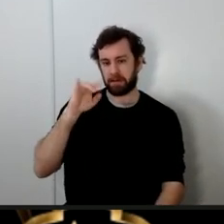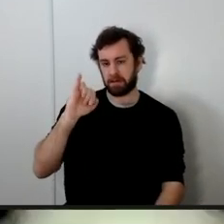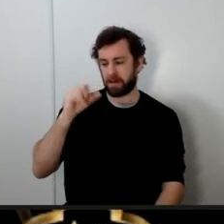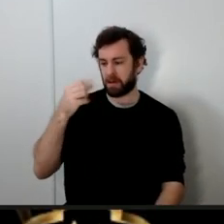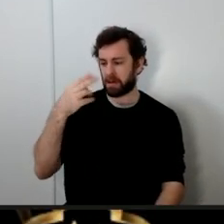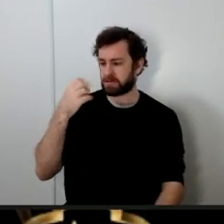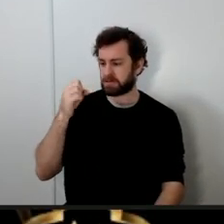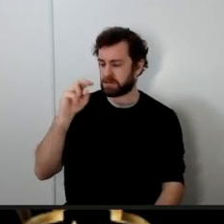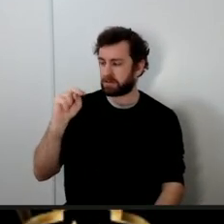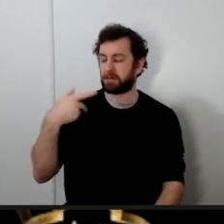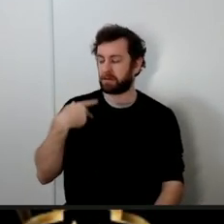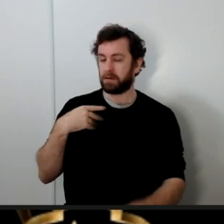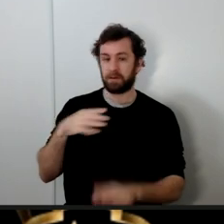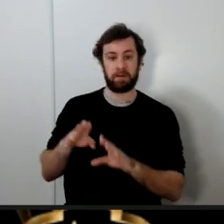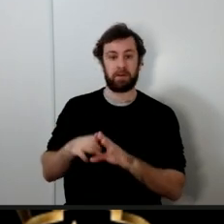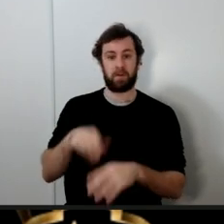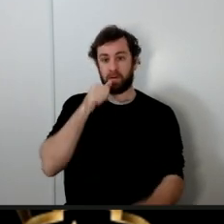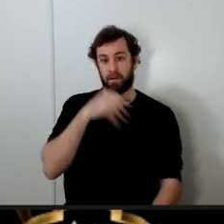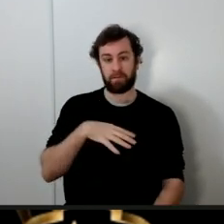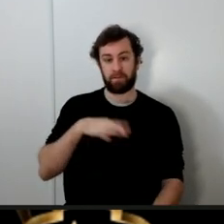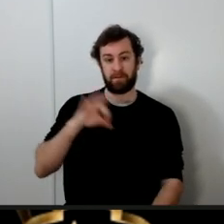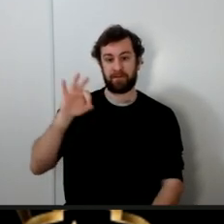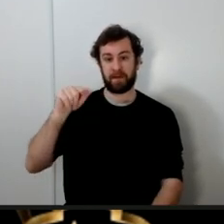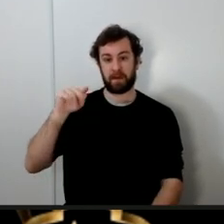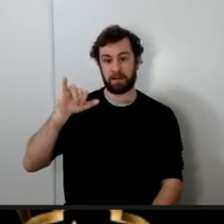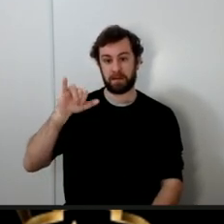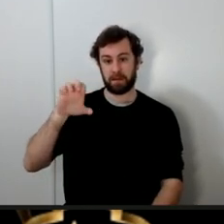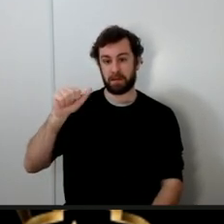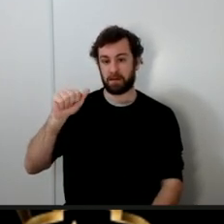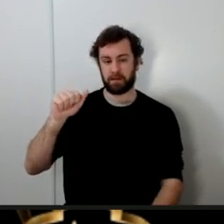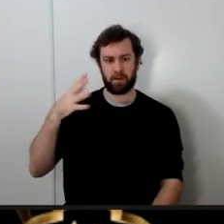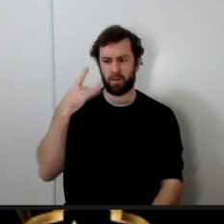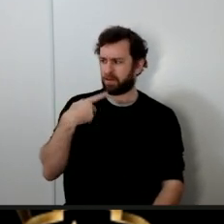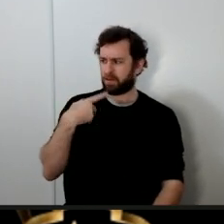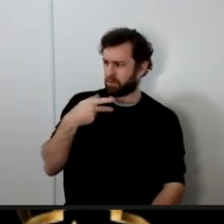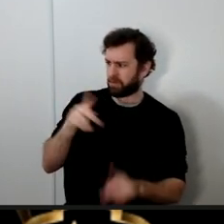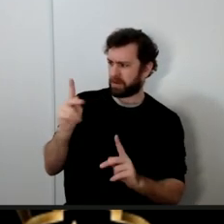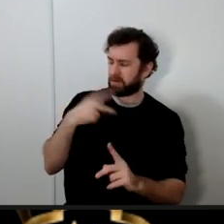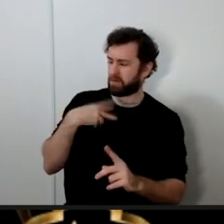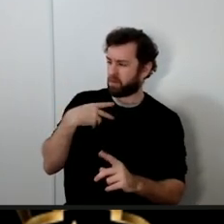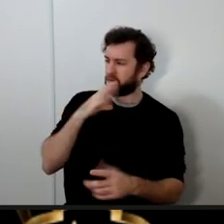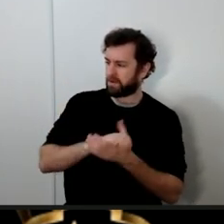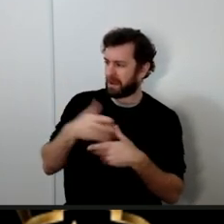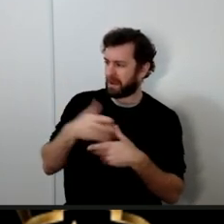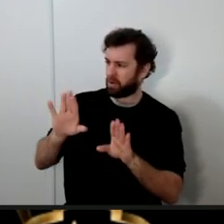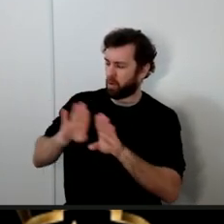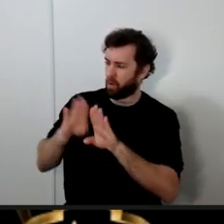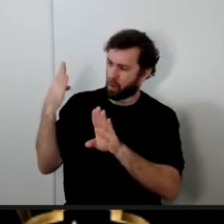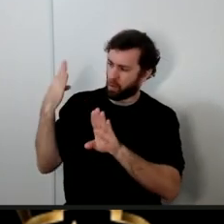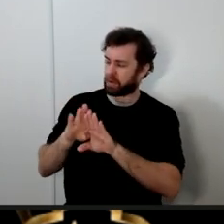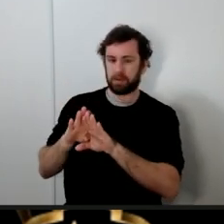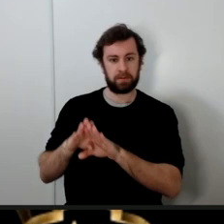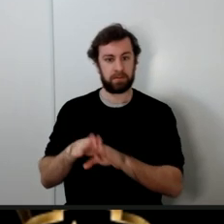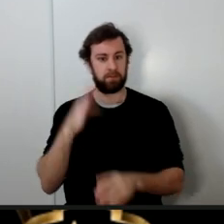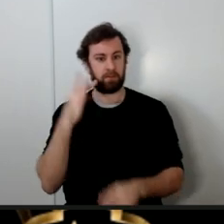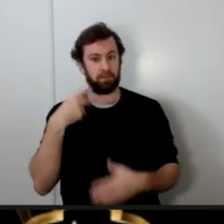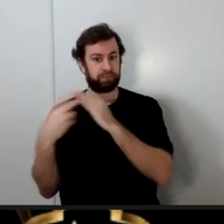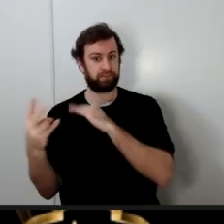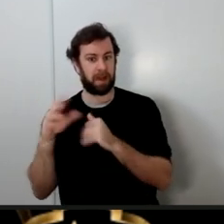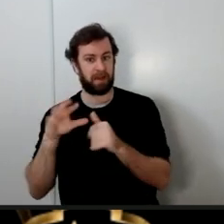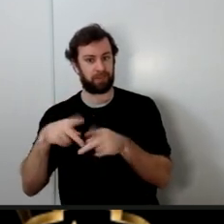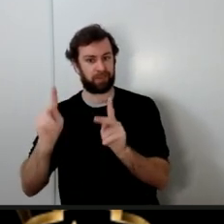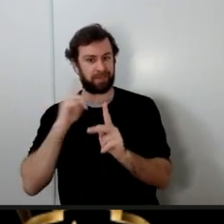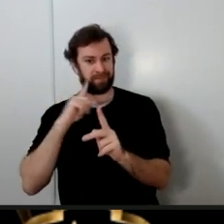opened the door some people say why would Imam Ali let his wife open the door why did the Prophet allow his wives to open the door look at our